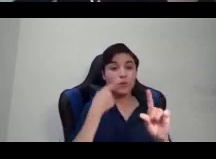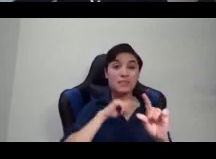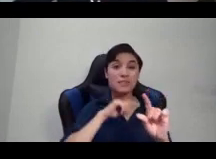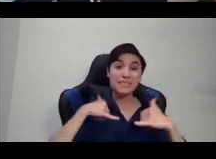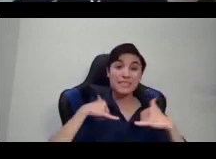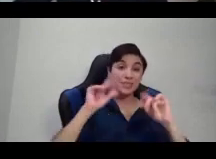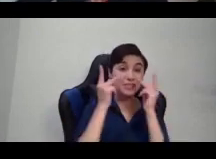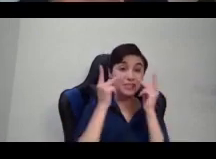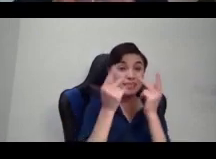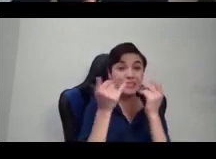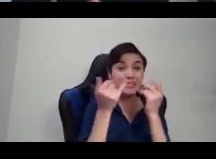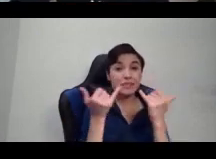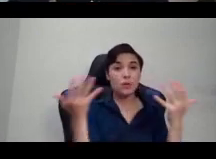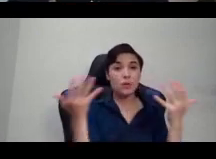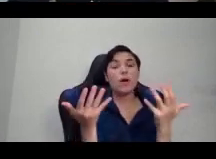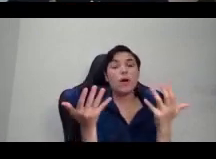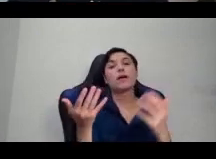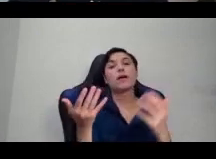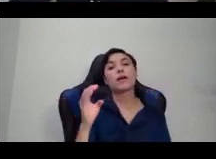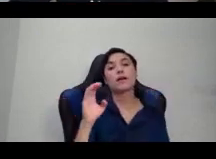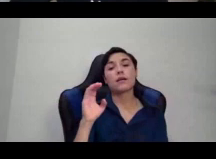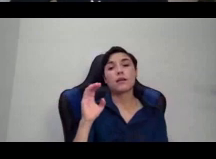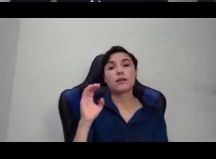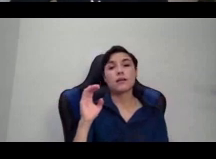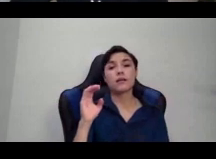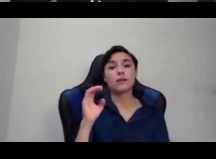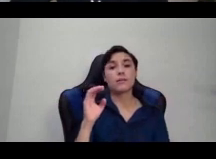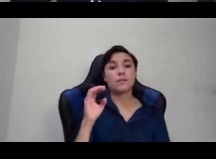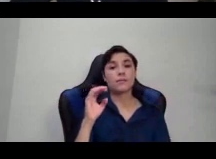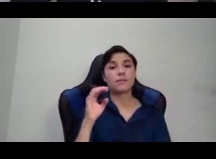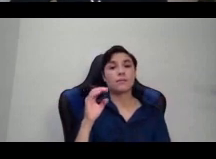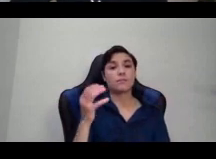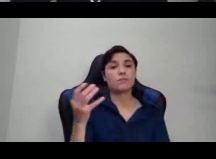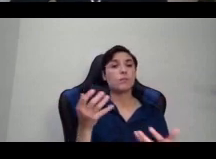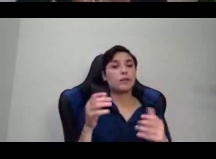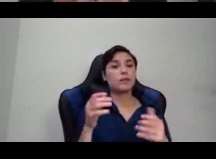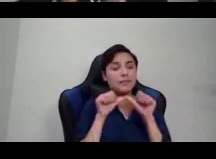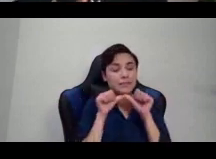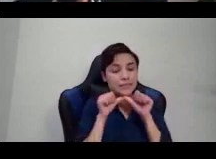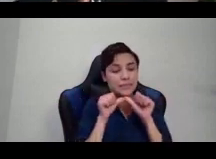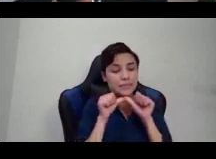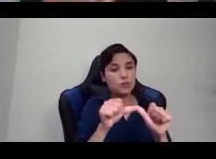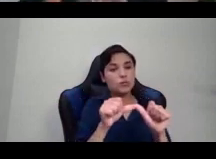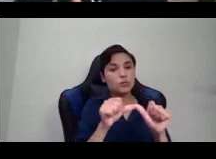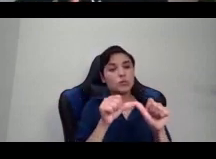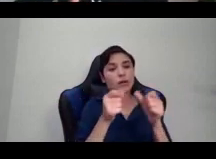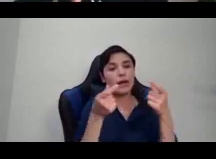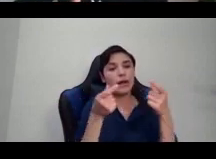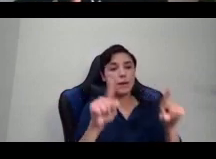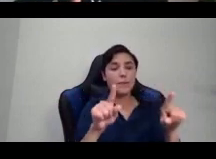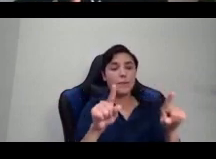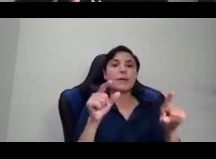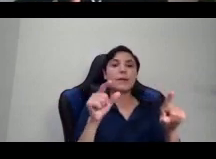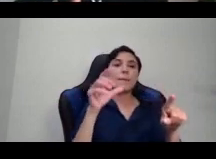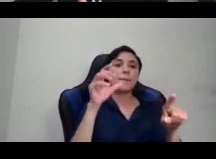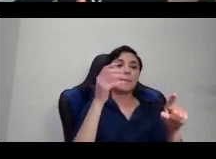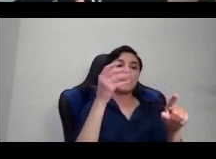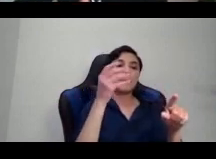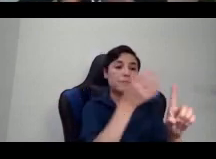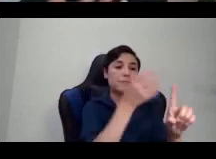epidemic of missing and murdered indigenous women and girls all over Turtle Island that